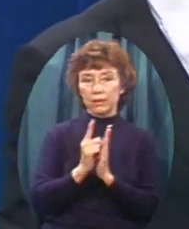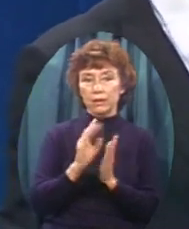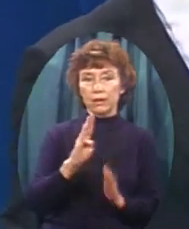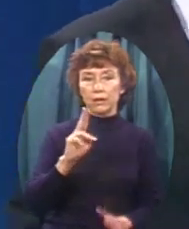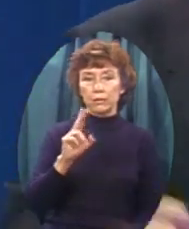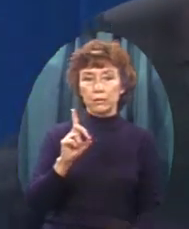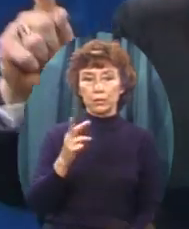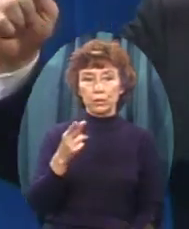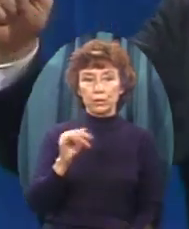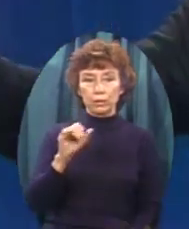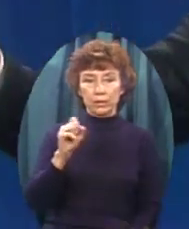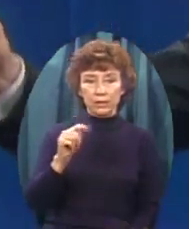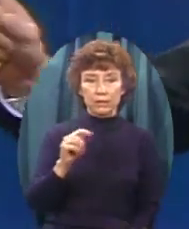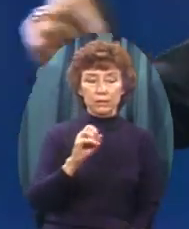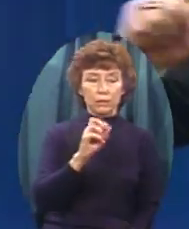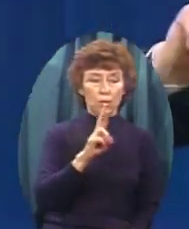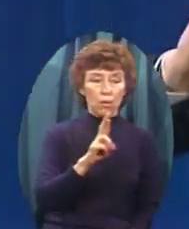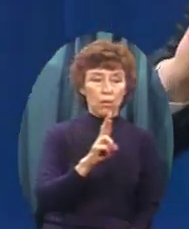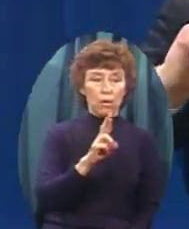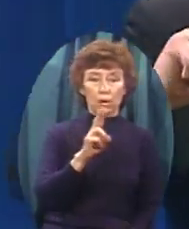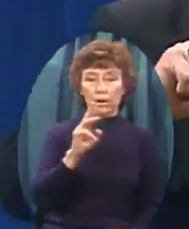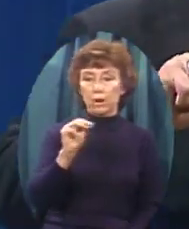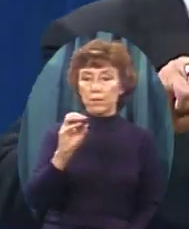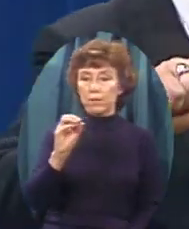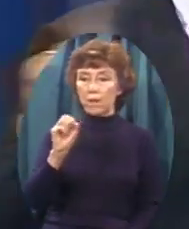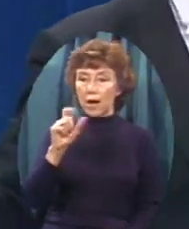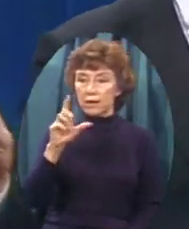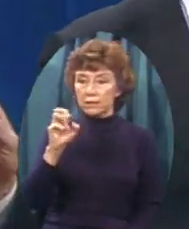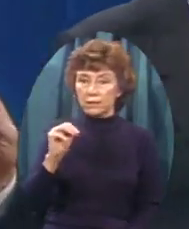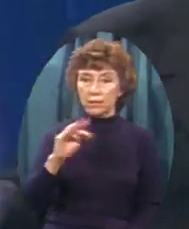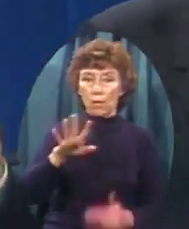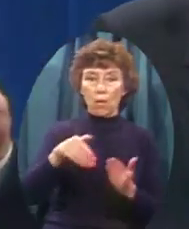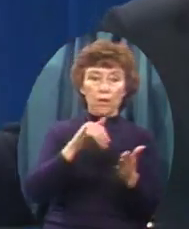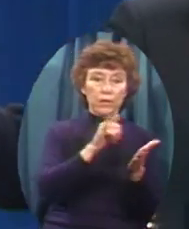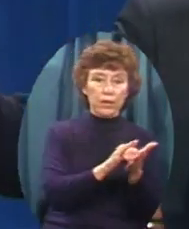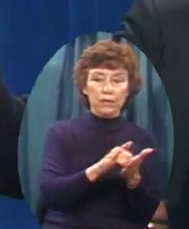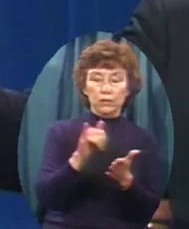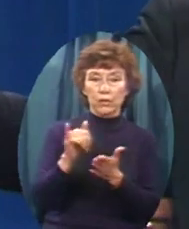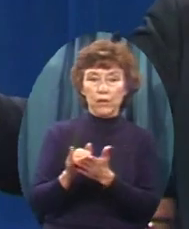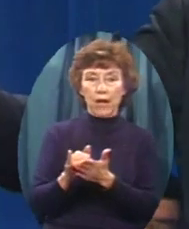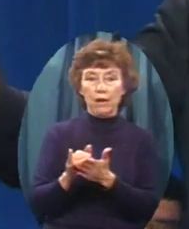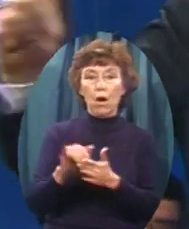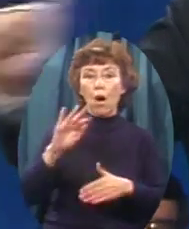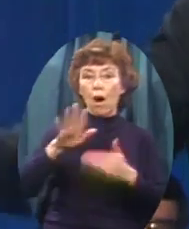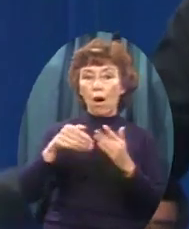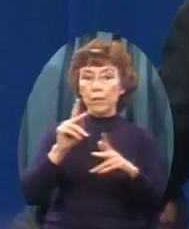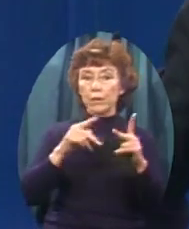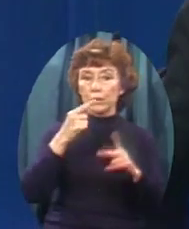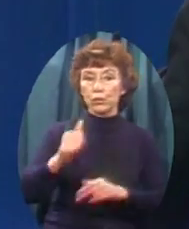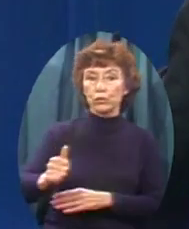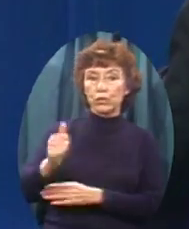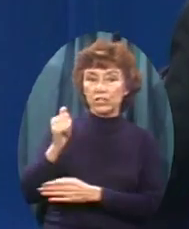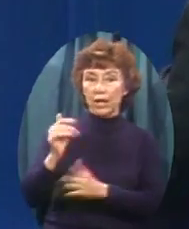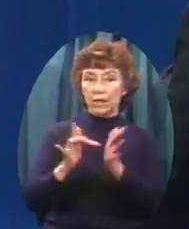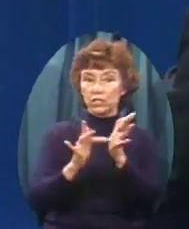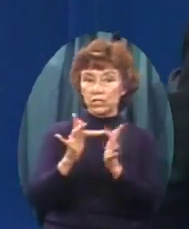Or this or that Do you believe That all people Who reject Jesus Christ Are lost